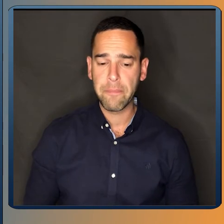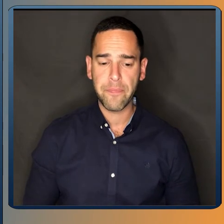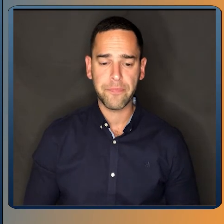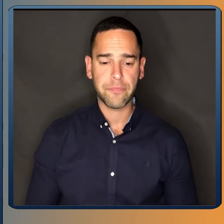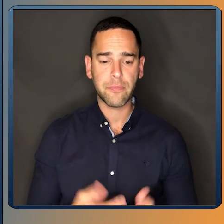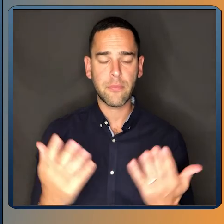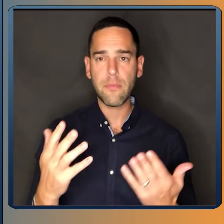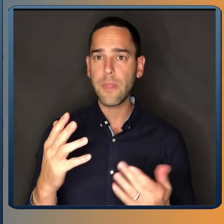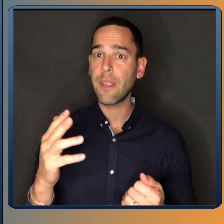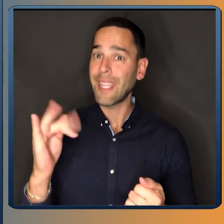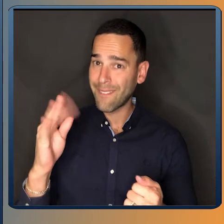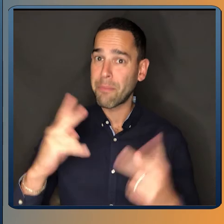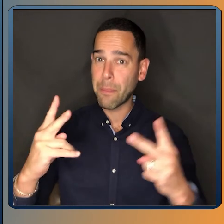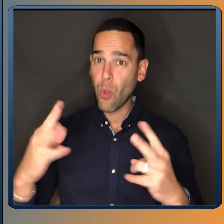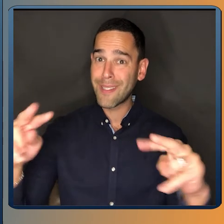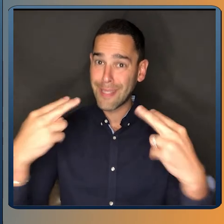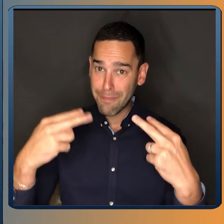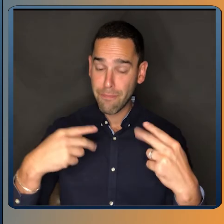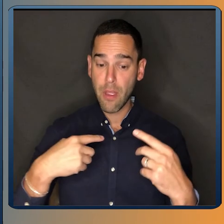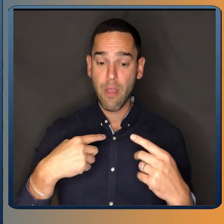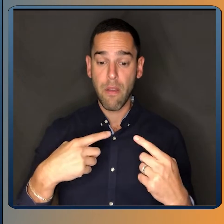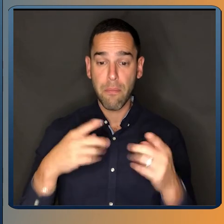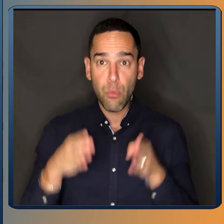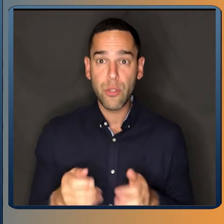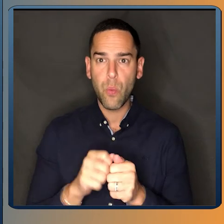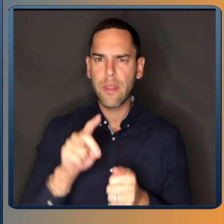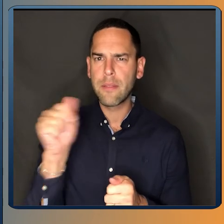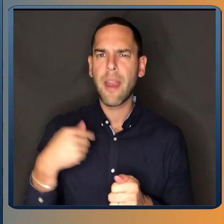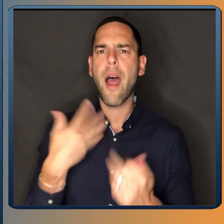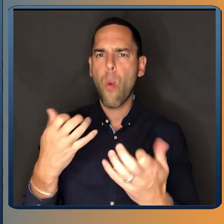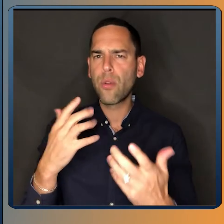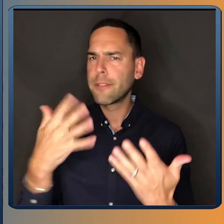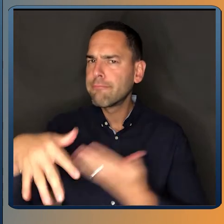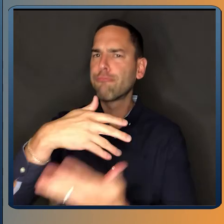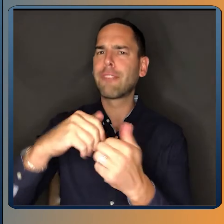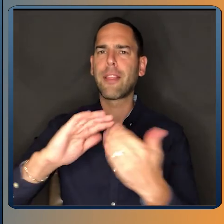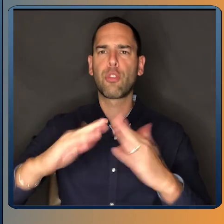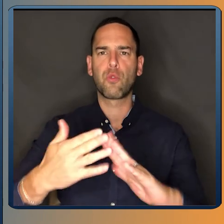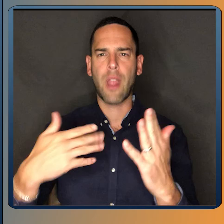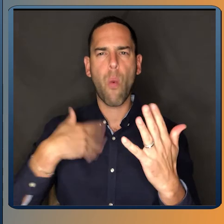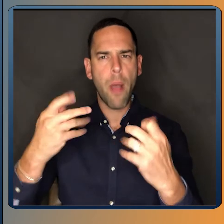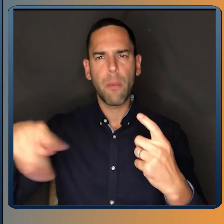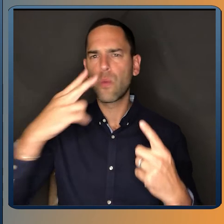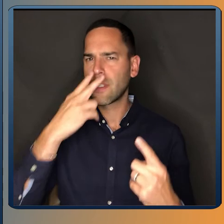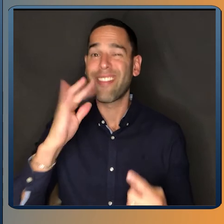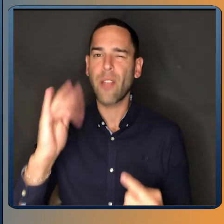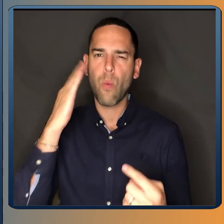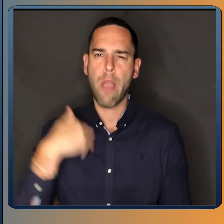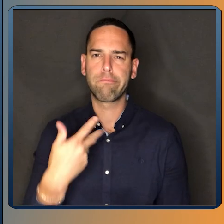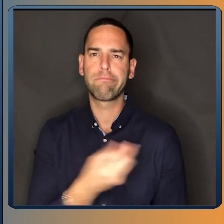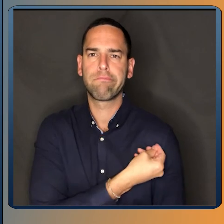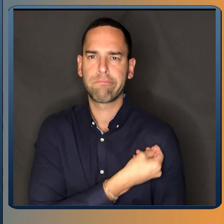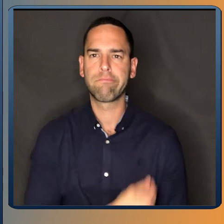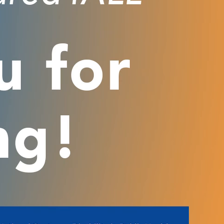me. You see, somebody who has a disability all day in the community. That is why I